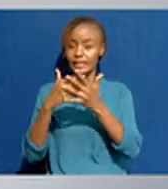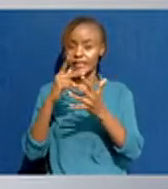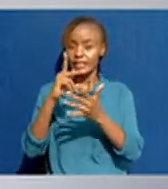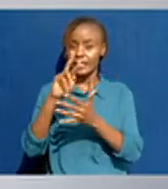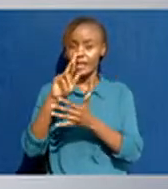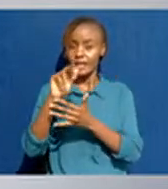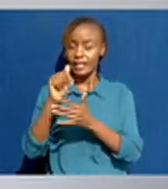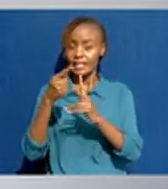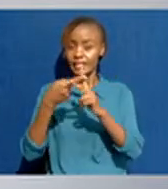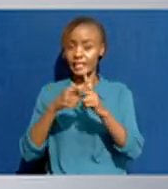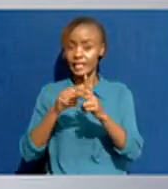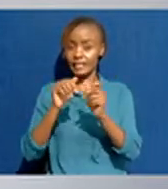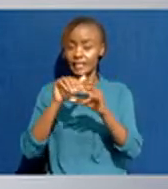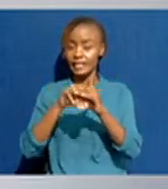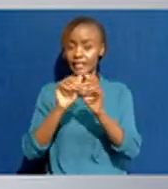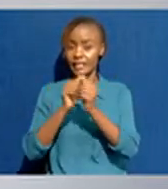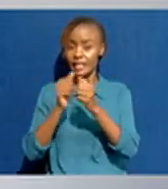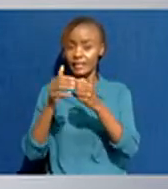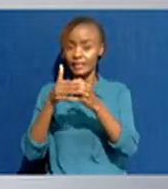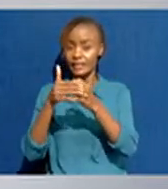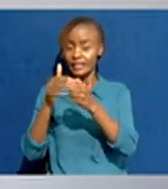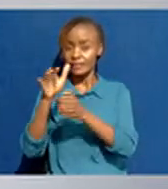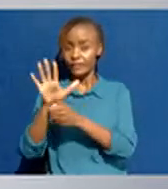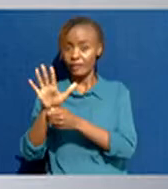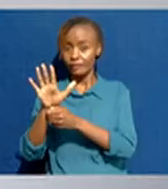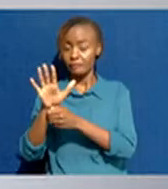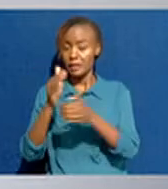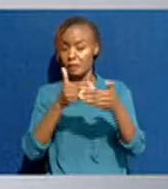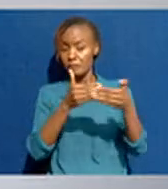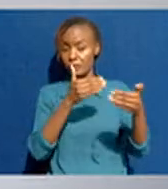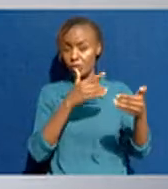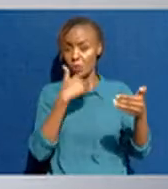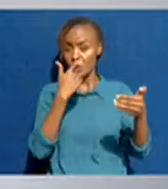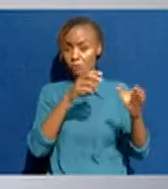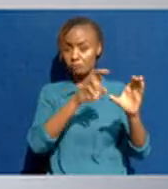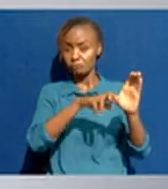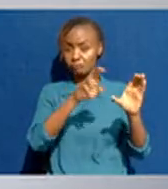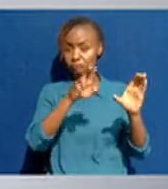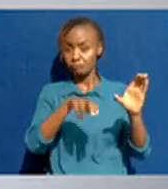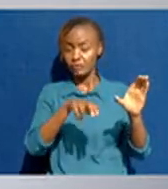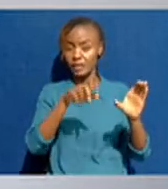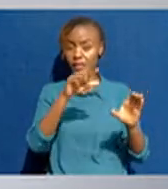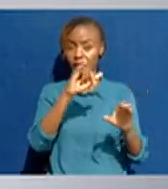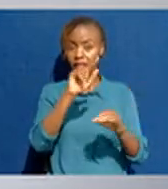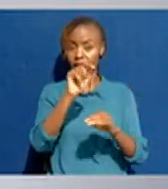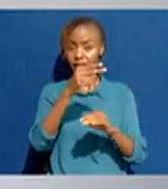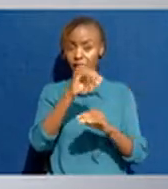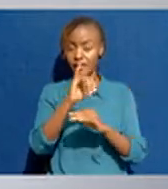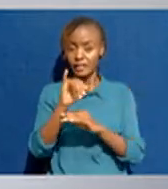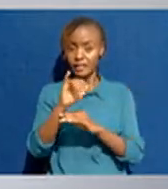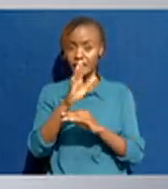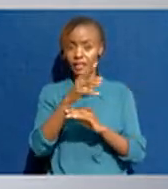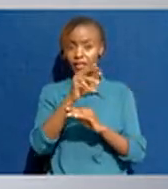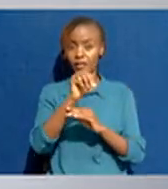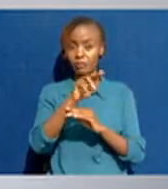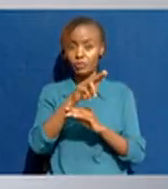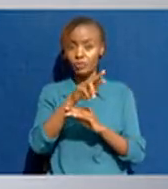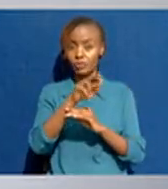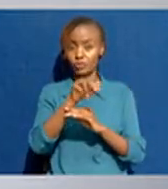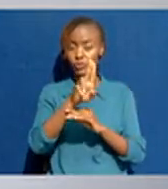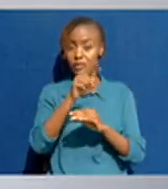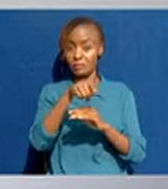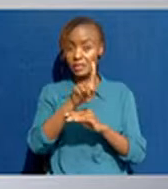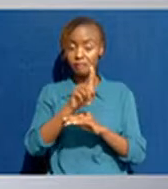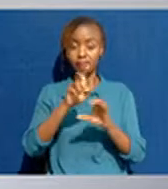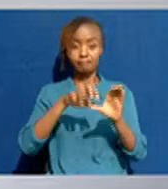Watanga replaces Gidhim Buru, who resigned in February this year after a three-year and seven-month stint at the helm